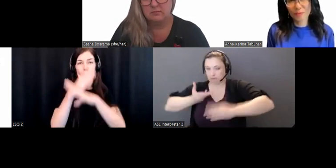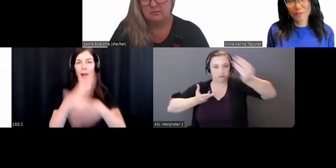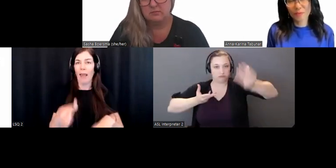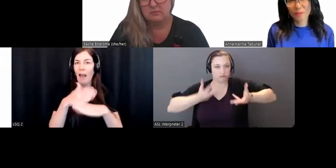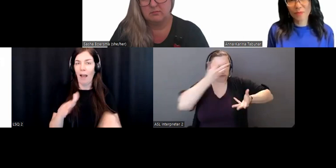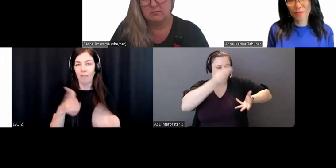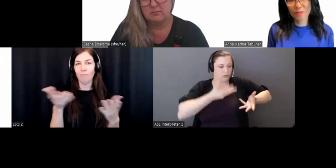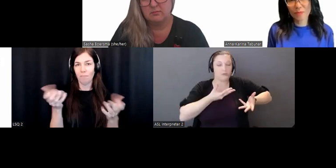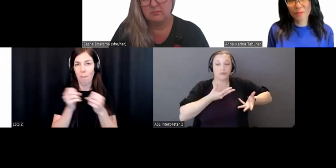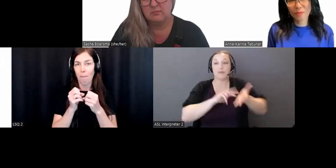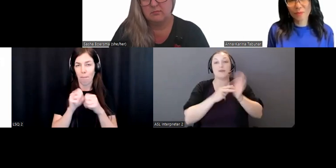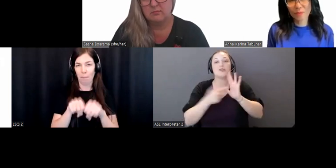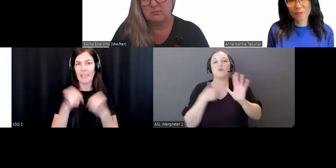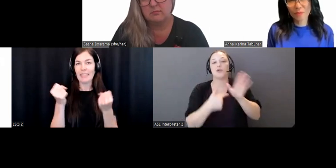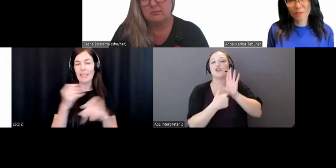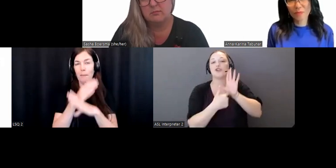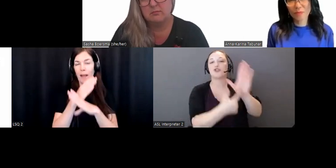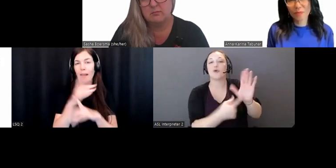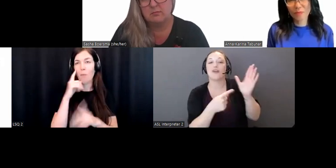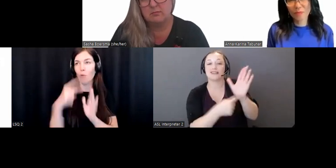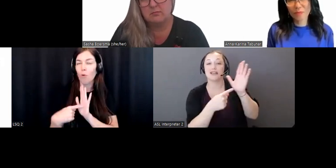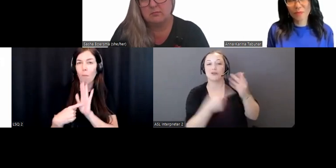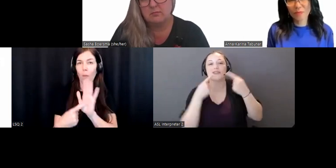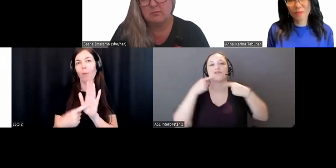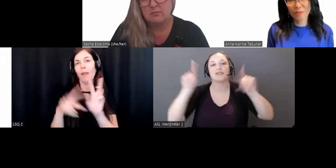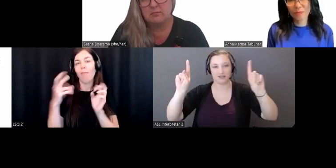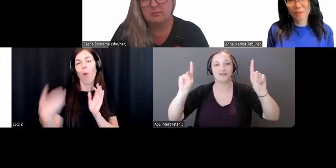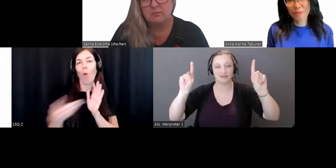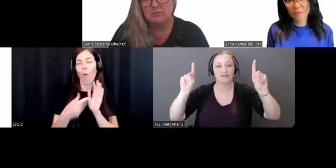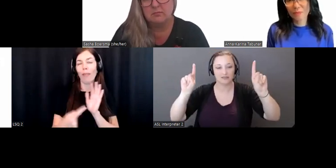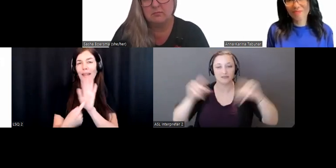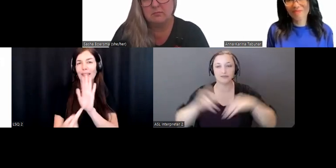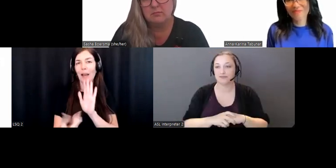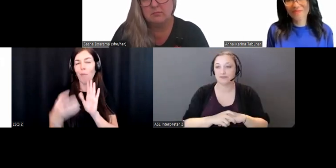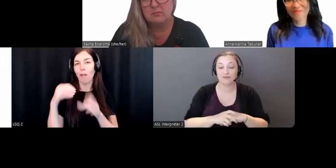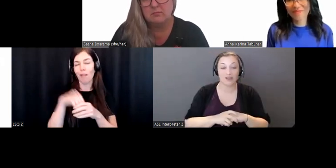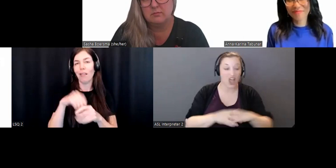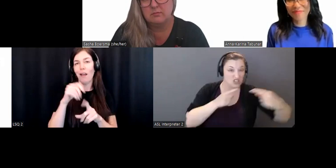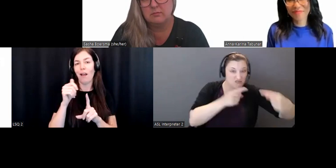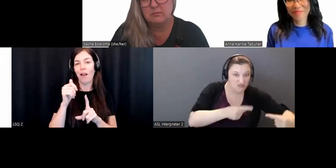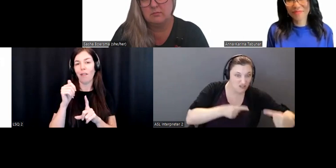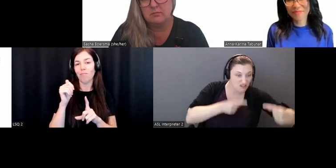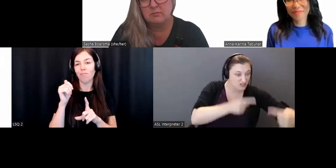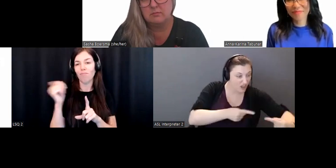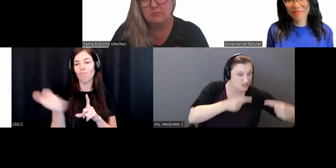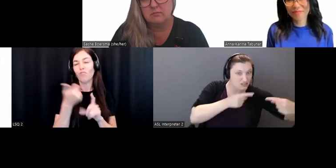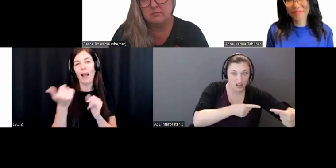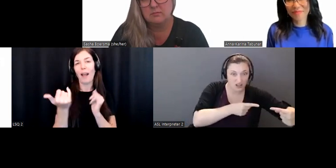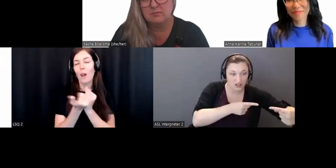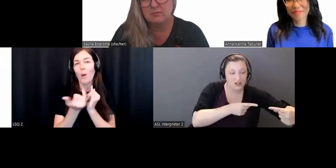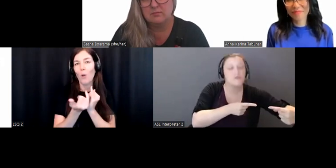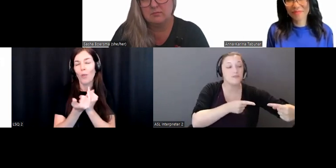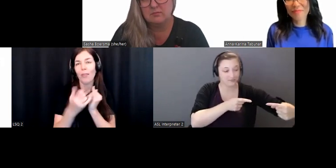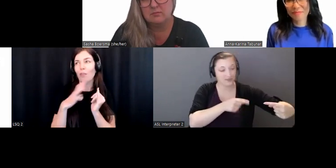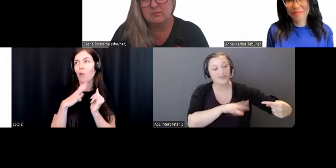counter examples. You know, with every struggle, there's someone who is the first somewhere, and we can,